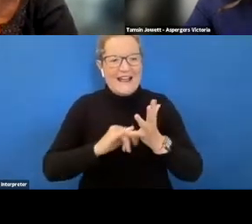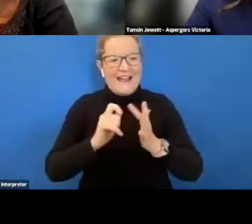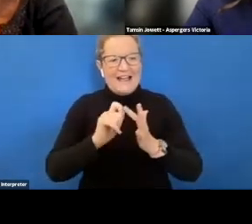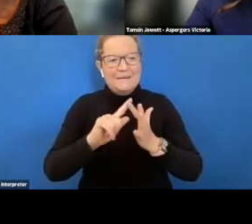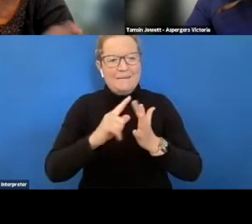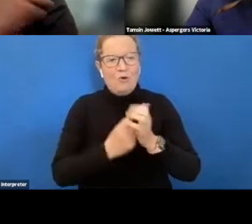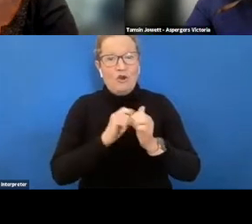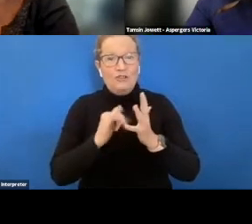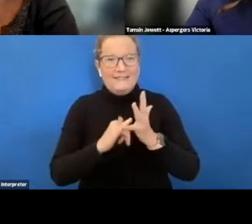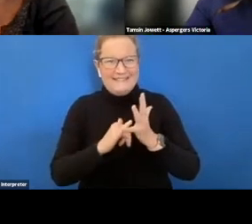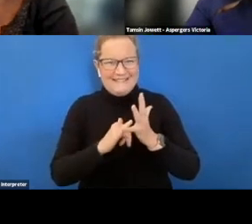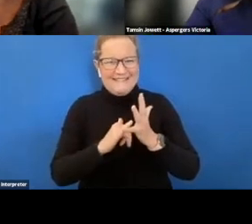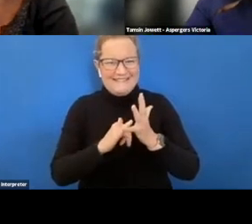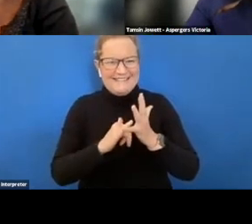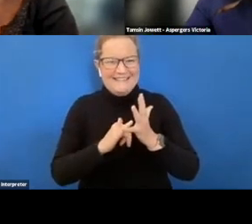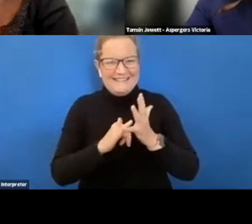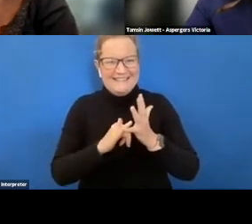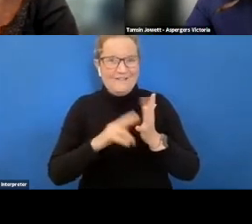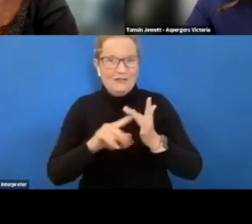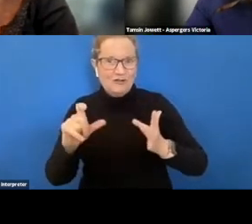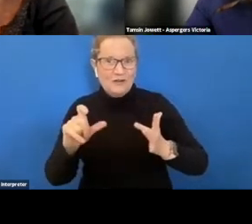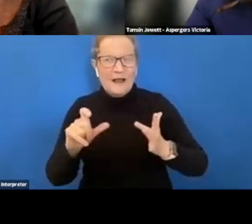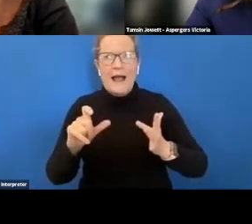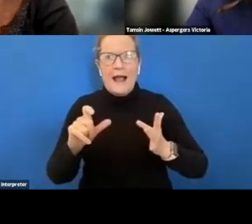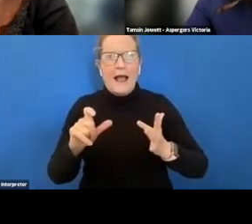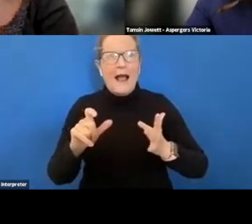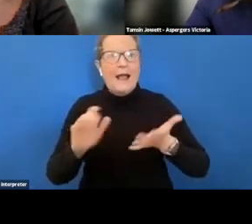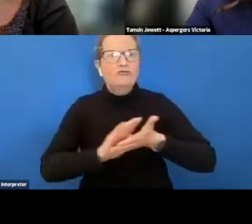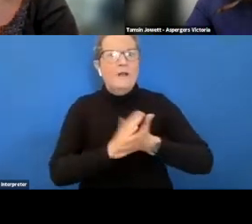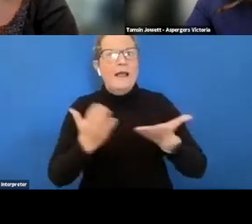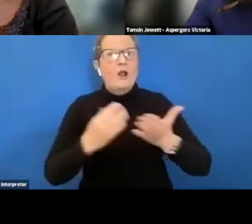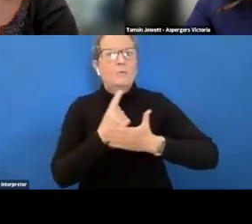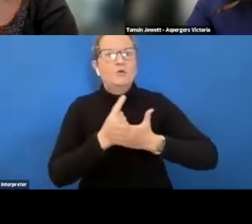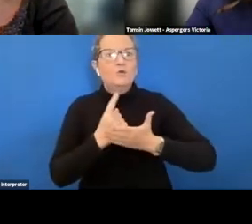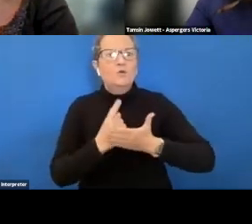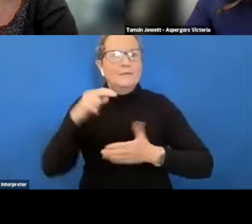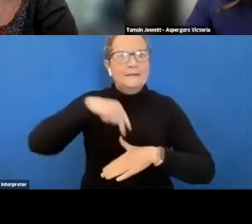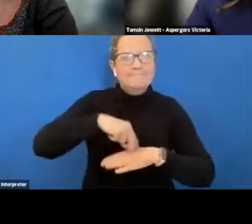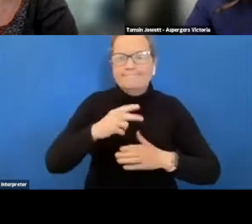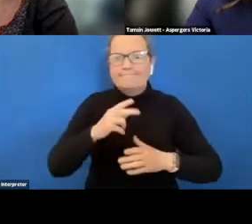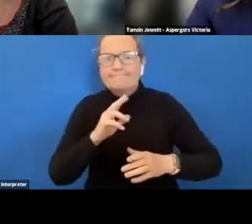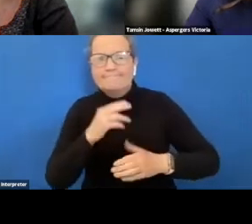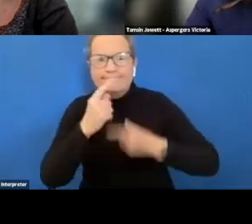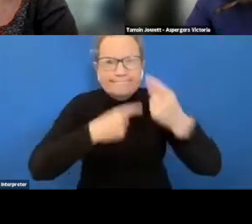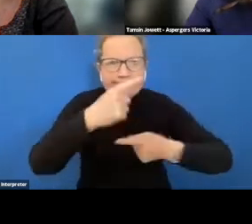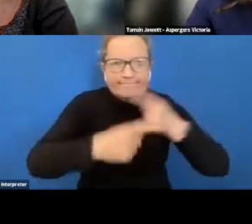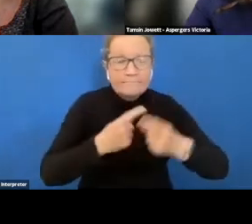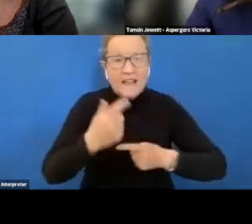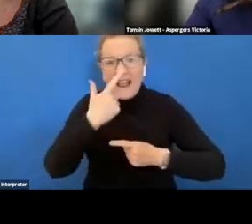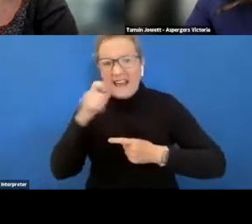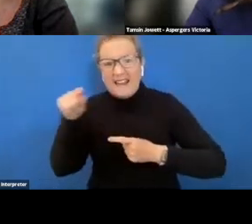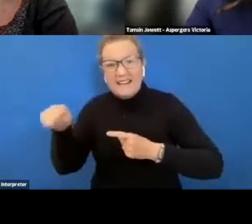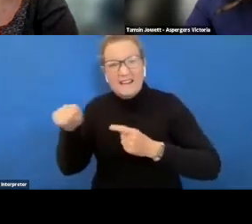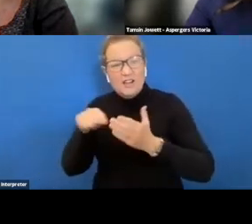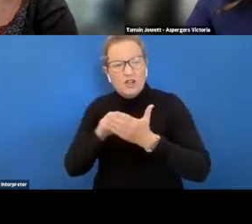to build understanding about our autistics and we're very lucky today to have thomas here on our panel who will talk